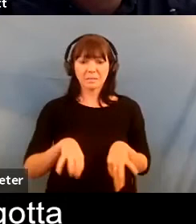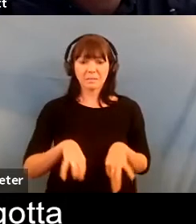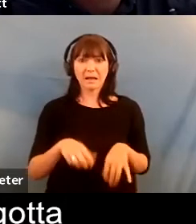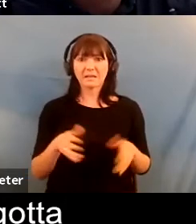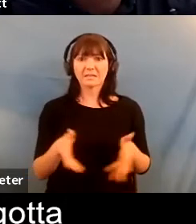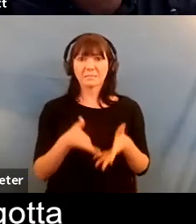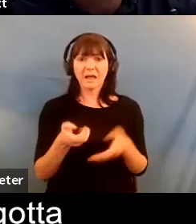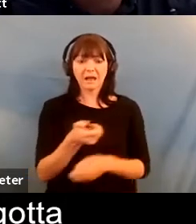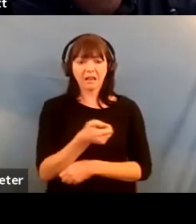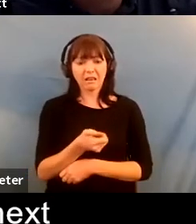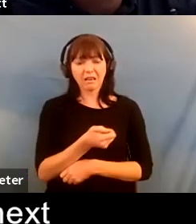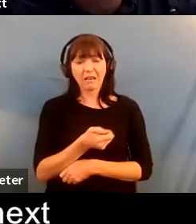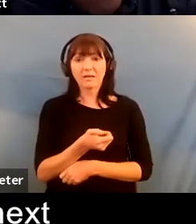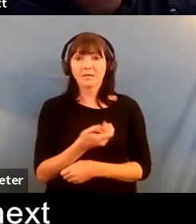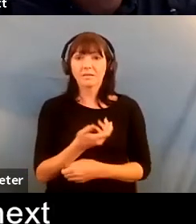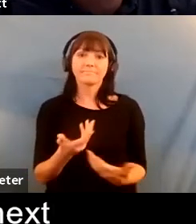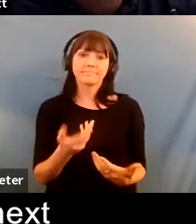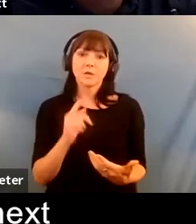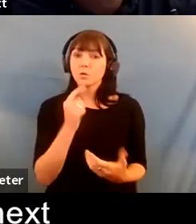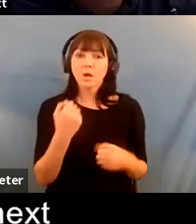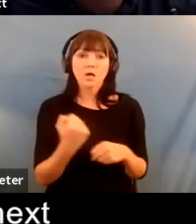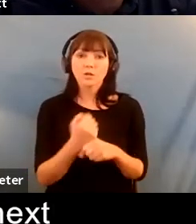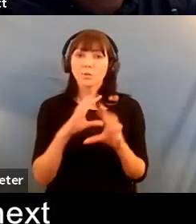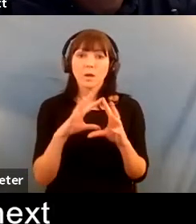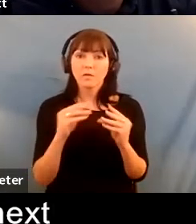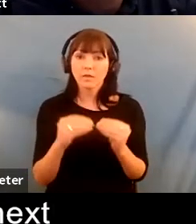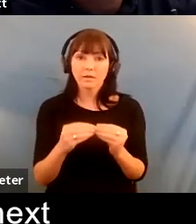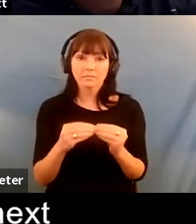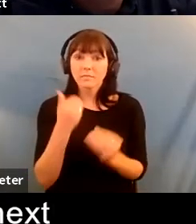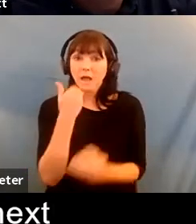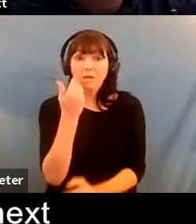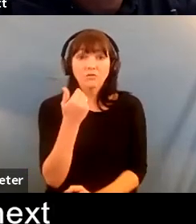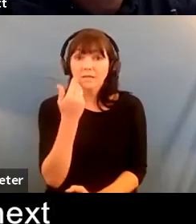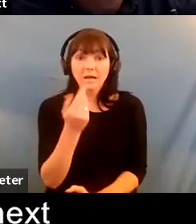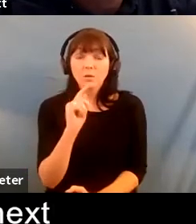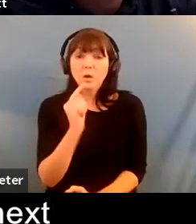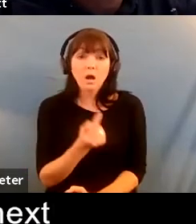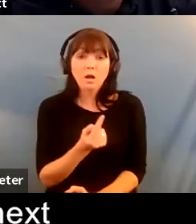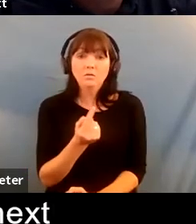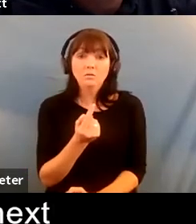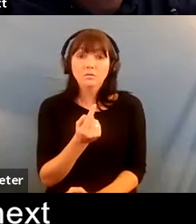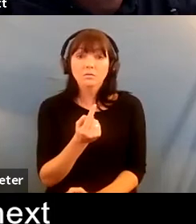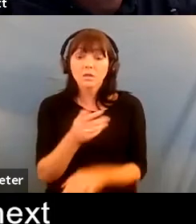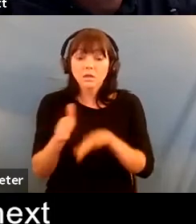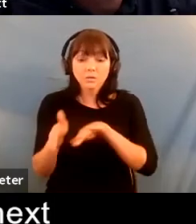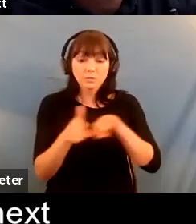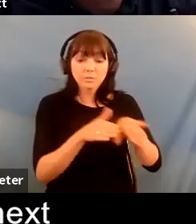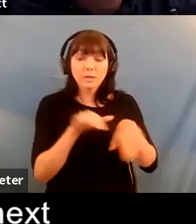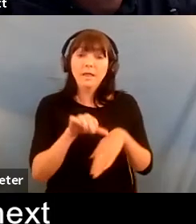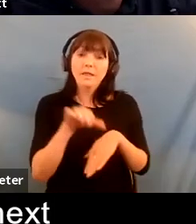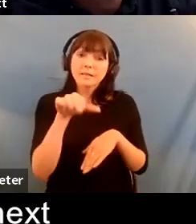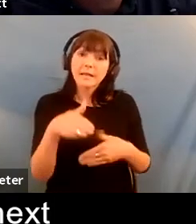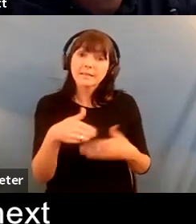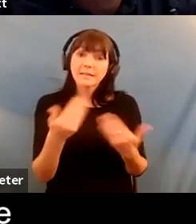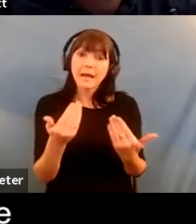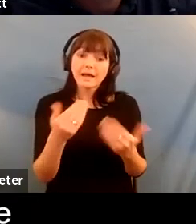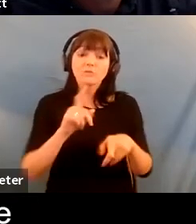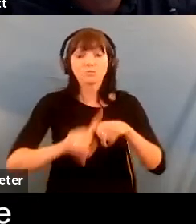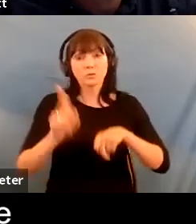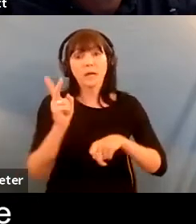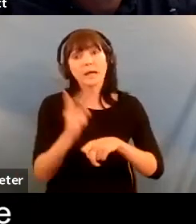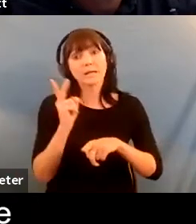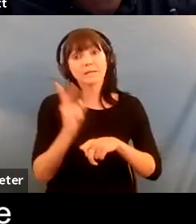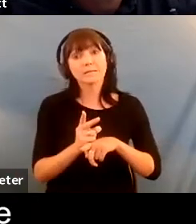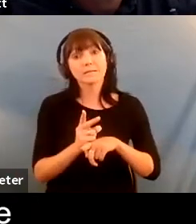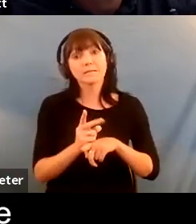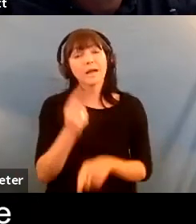we can't do everything every day try again the next day and i think that's the biggest thing i've learned from